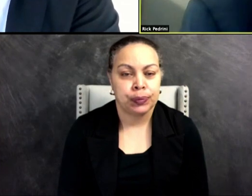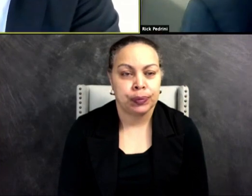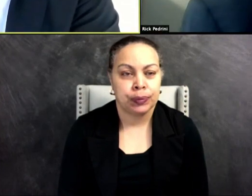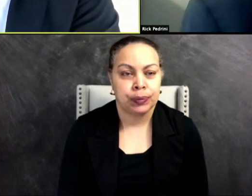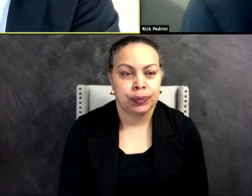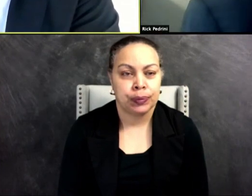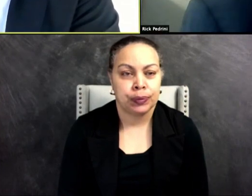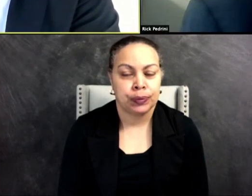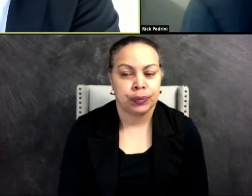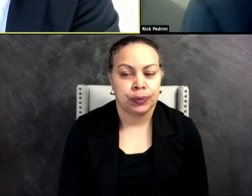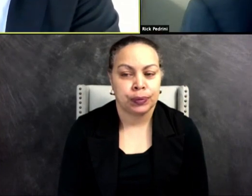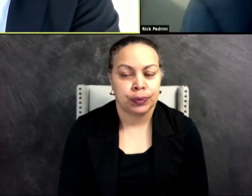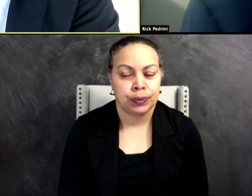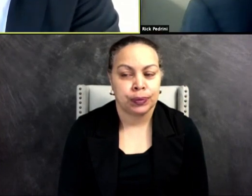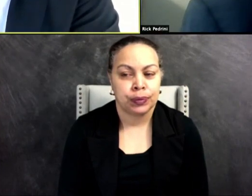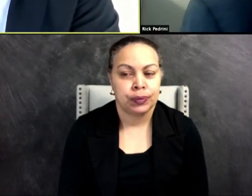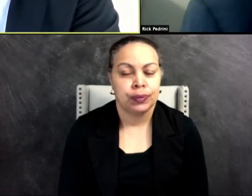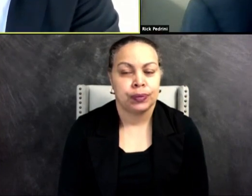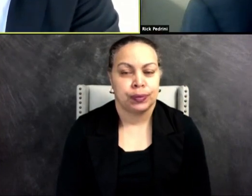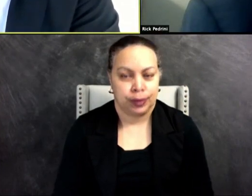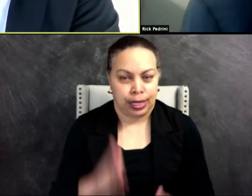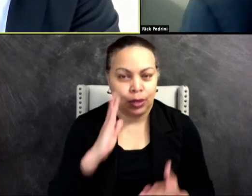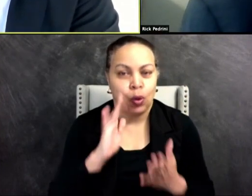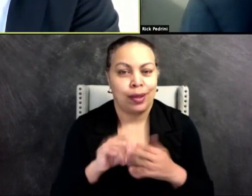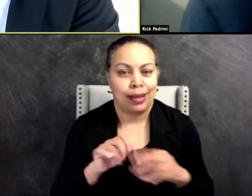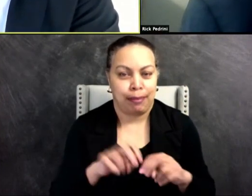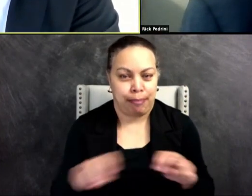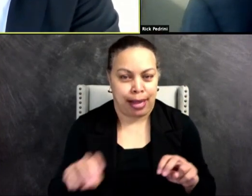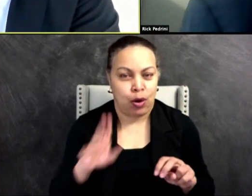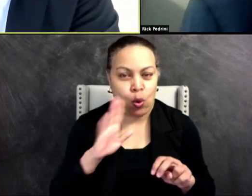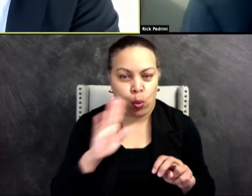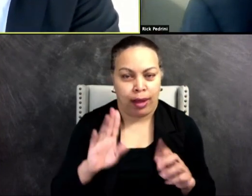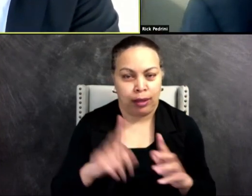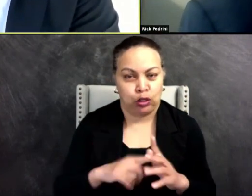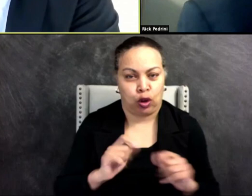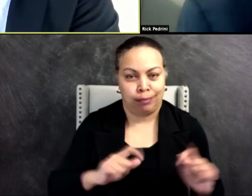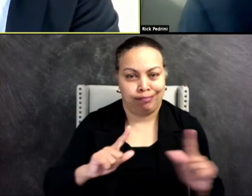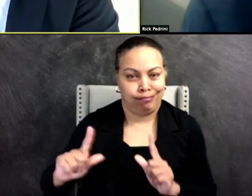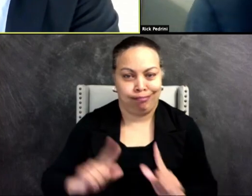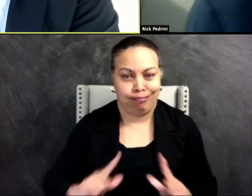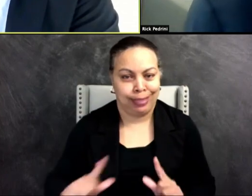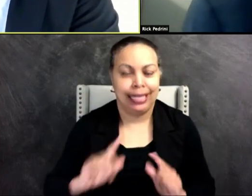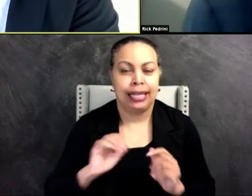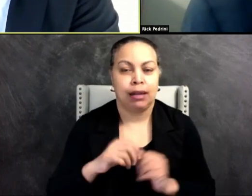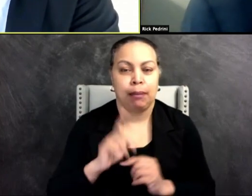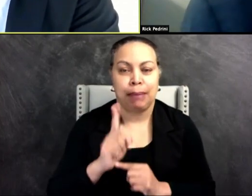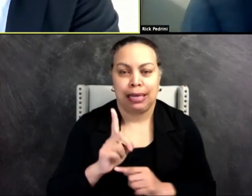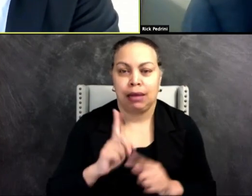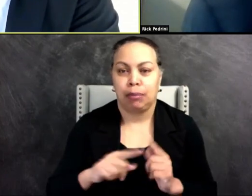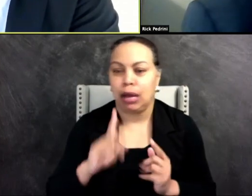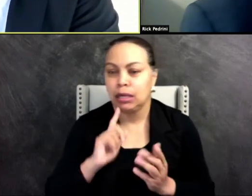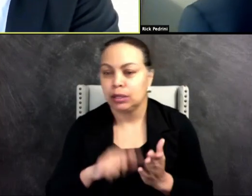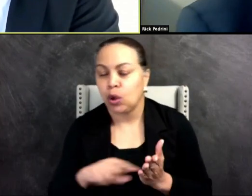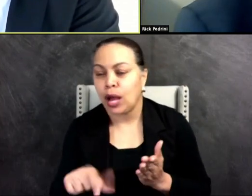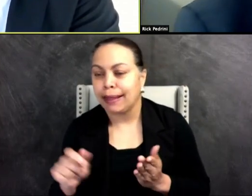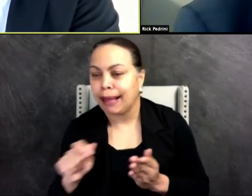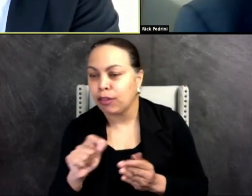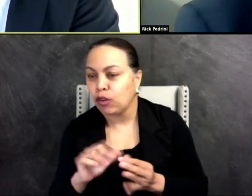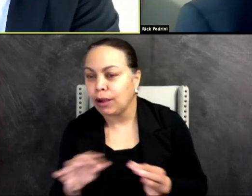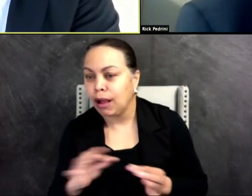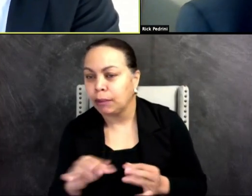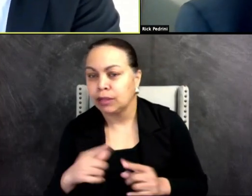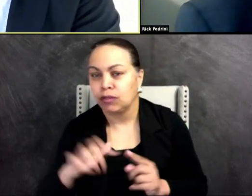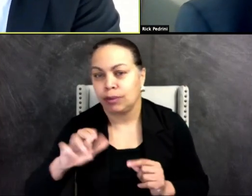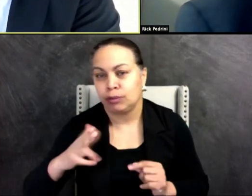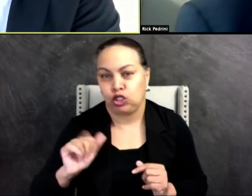I want to acknowledge just, and I know we're going to get to the panel a second, but I want to acknowledge another comment, um, uh, in the chat and a question. I